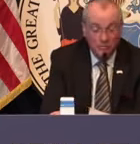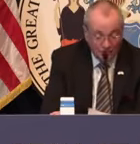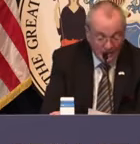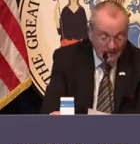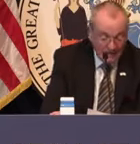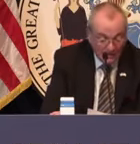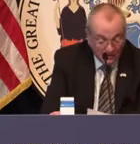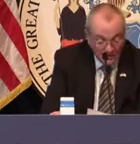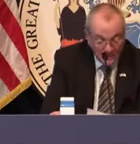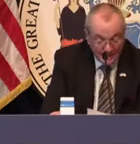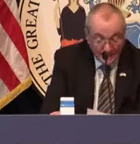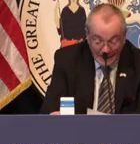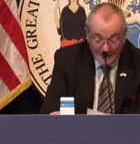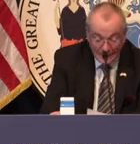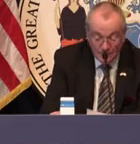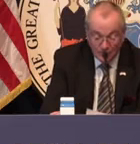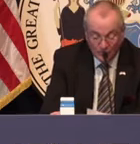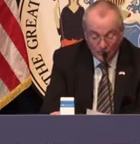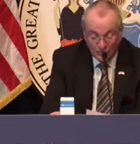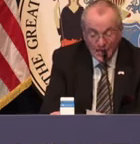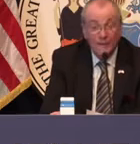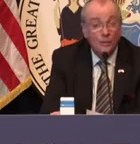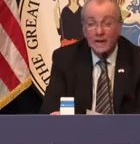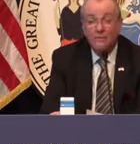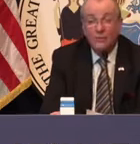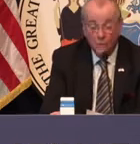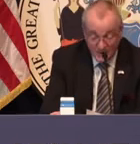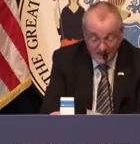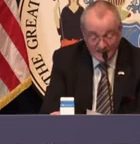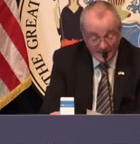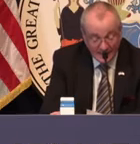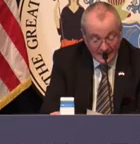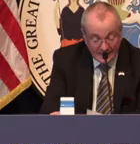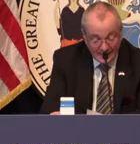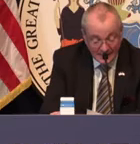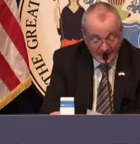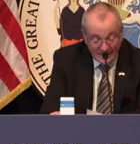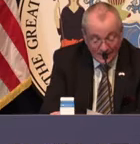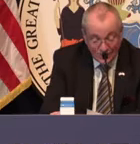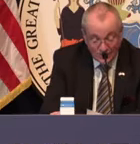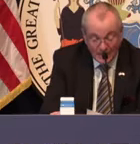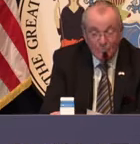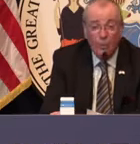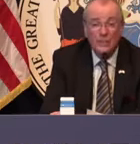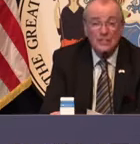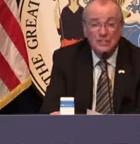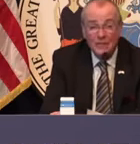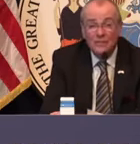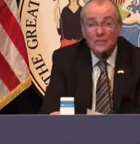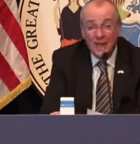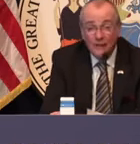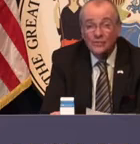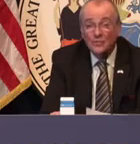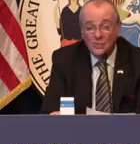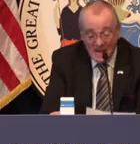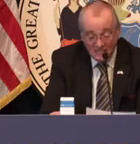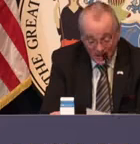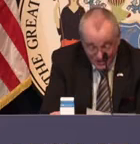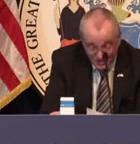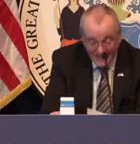in Somerset counties. They got down to business creating whatever was needed. And to date, they have donated more than 7